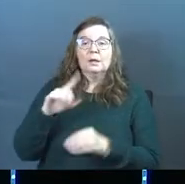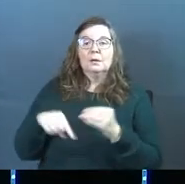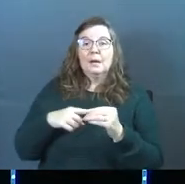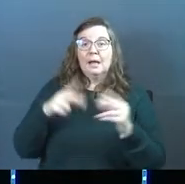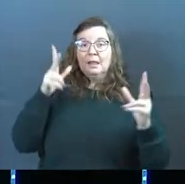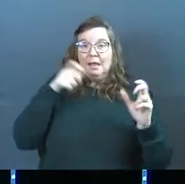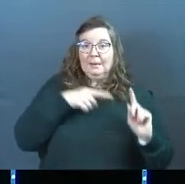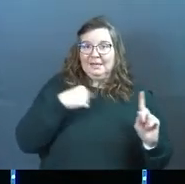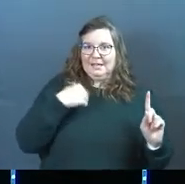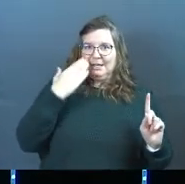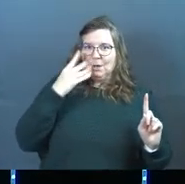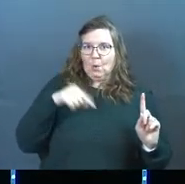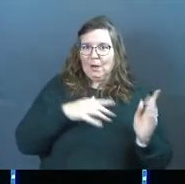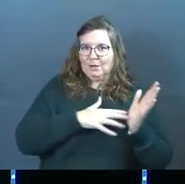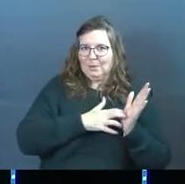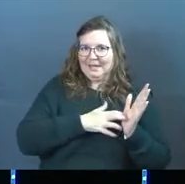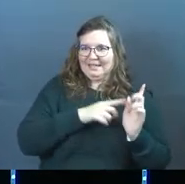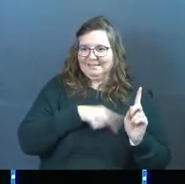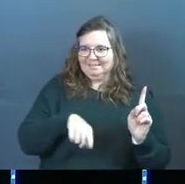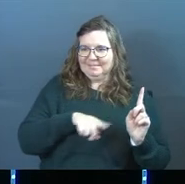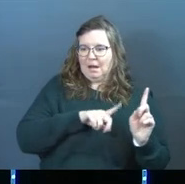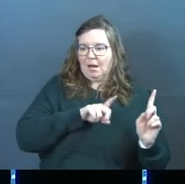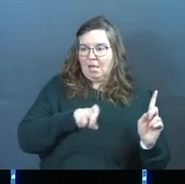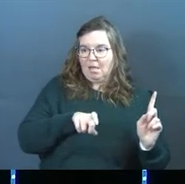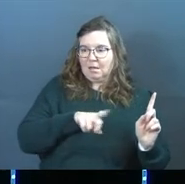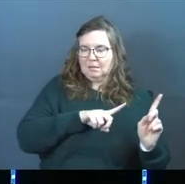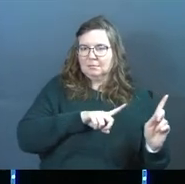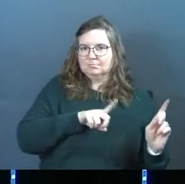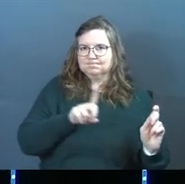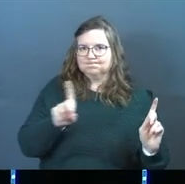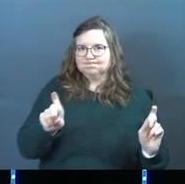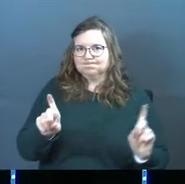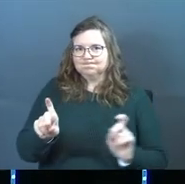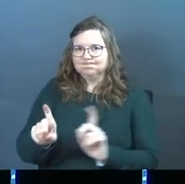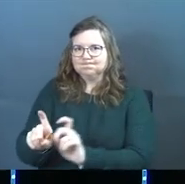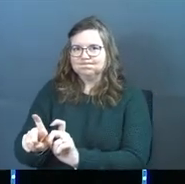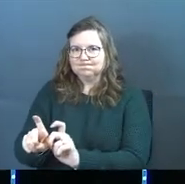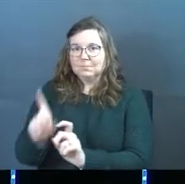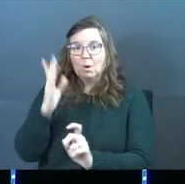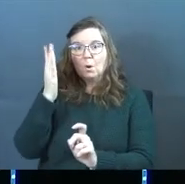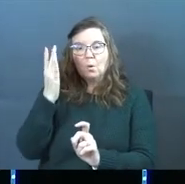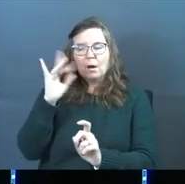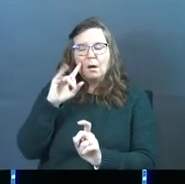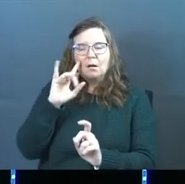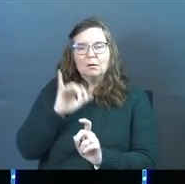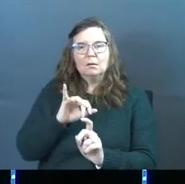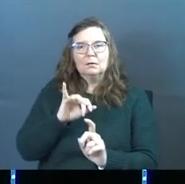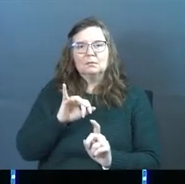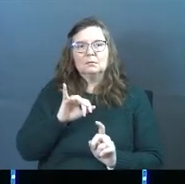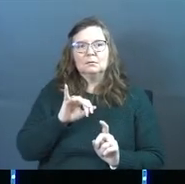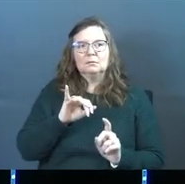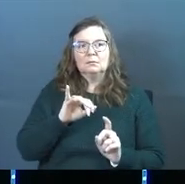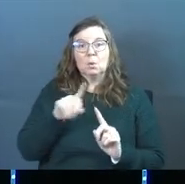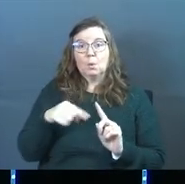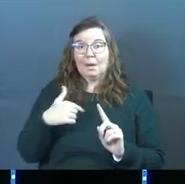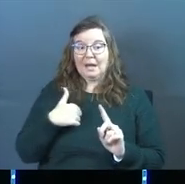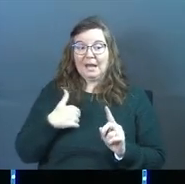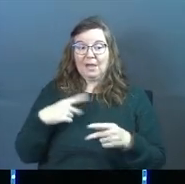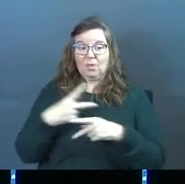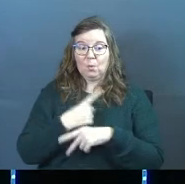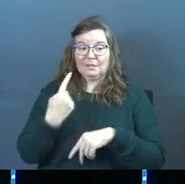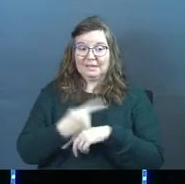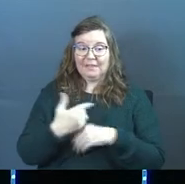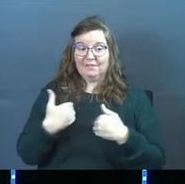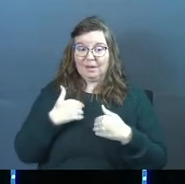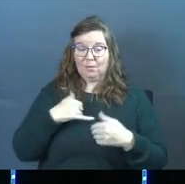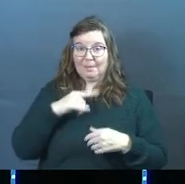about the enemy is he knows when you're in a weakened state and he comes after you. Why is it that when I had the worst